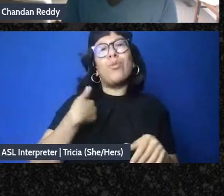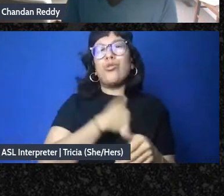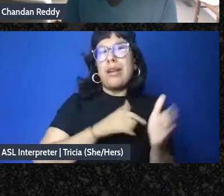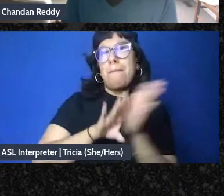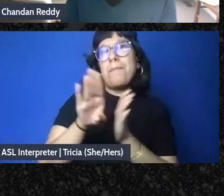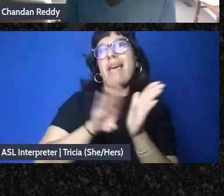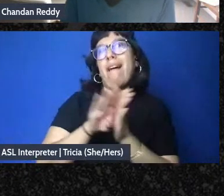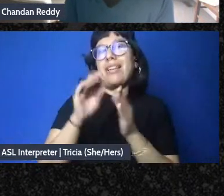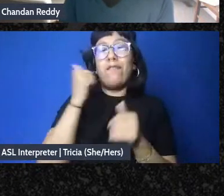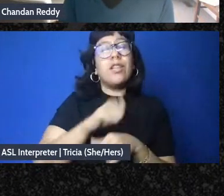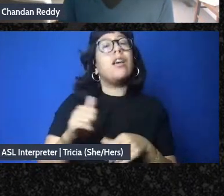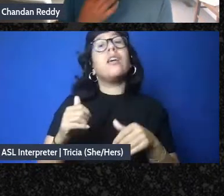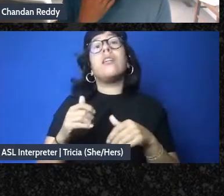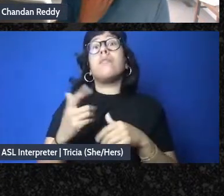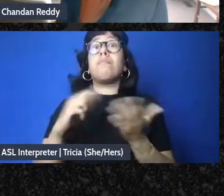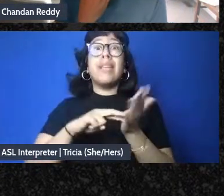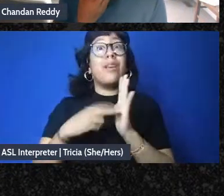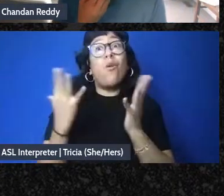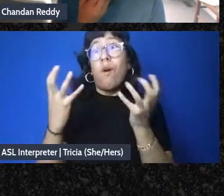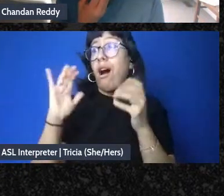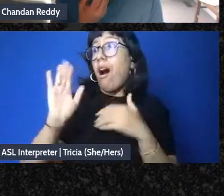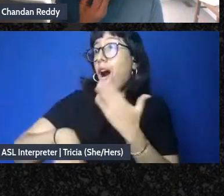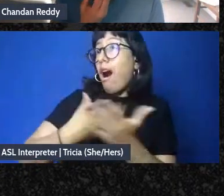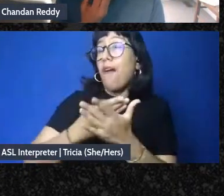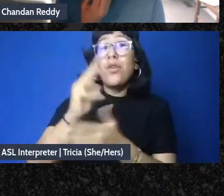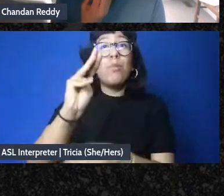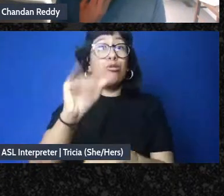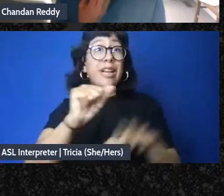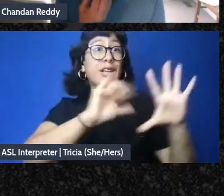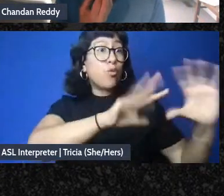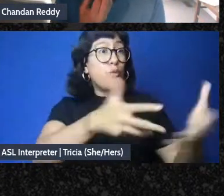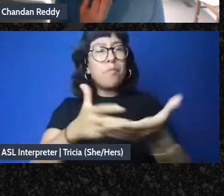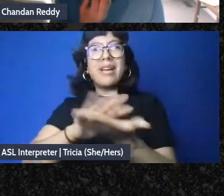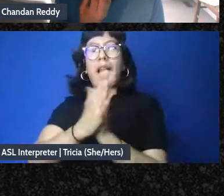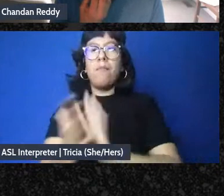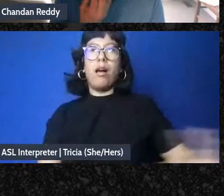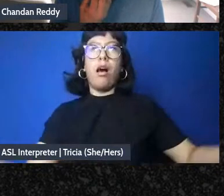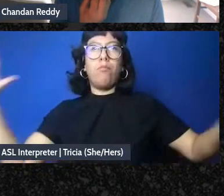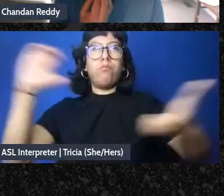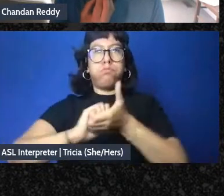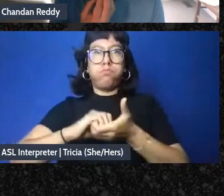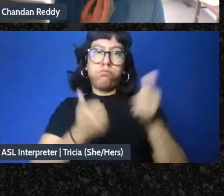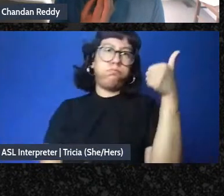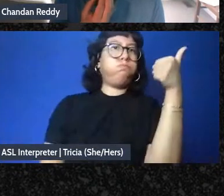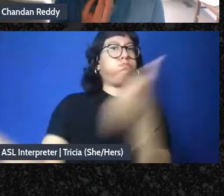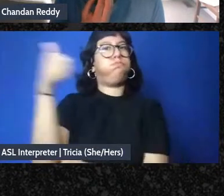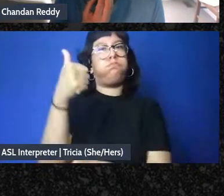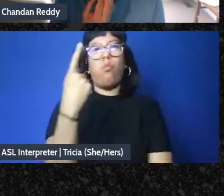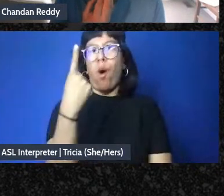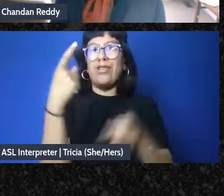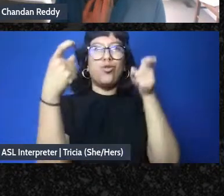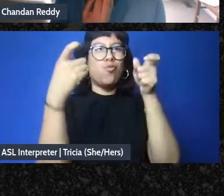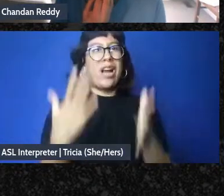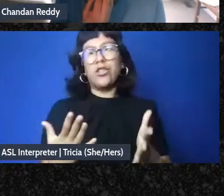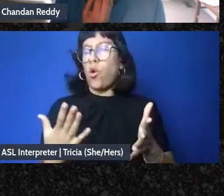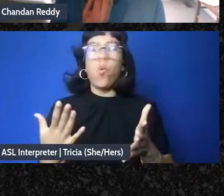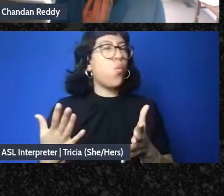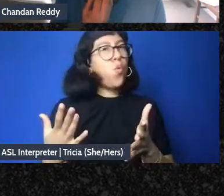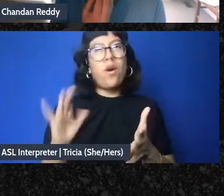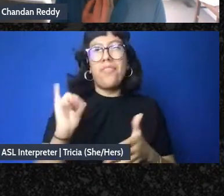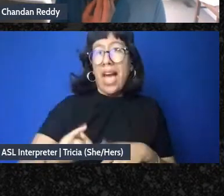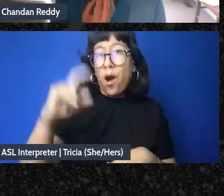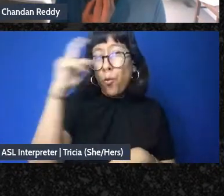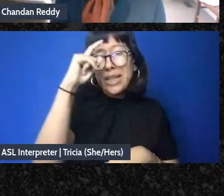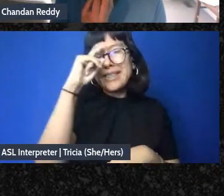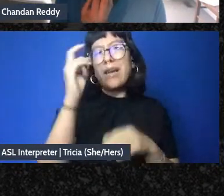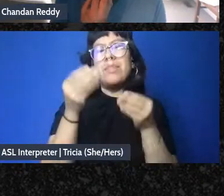don't want all the mutual aid groups that emerge during COVID to all become one org that's got an executive director like that's that would lose the wisdom and